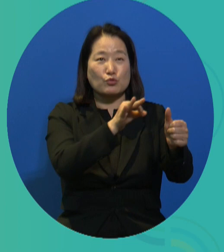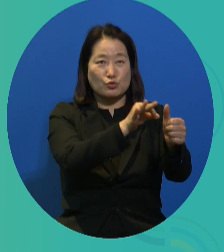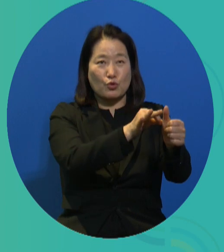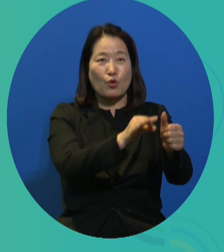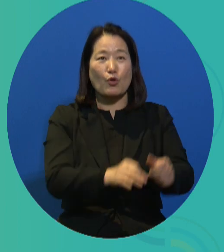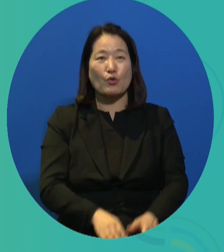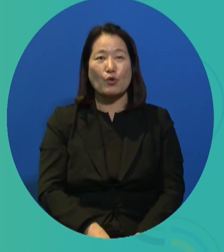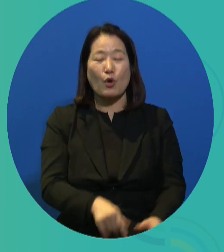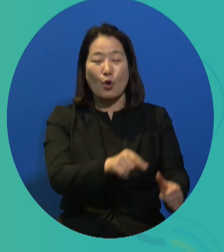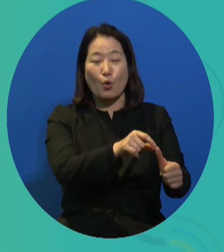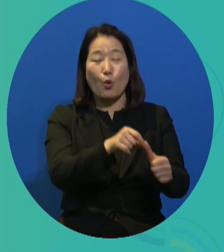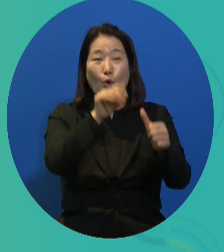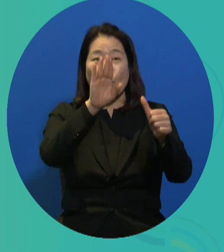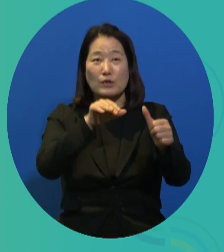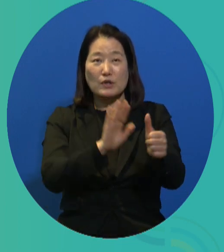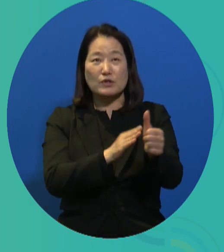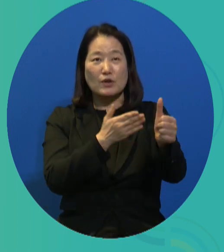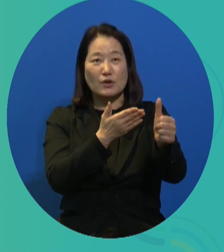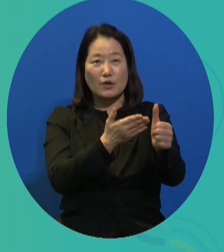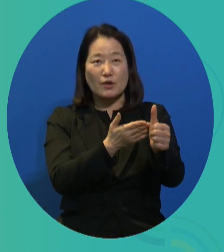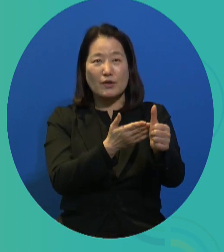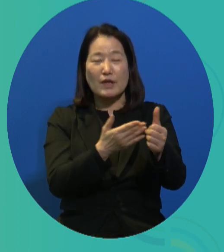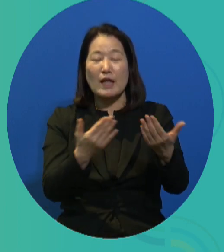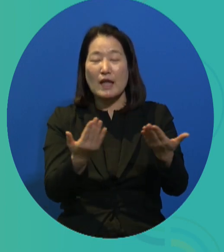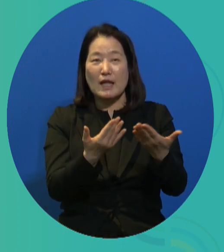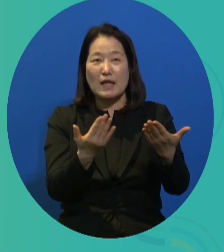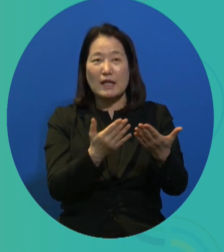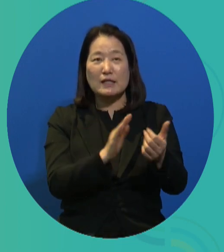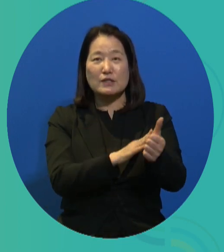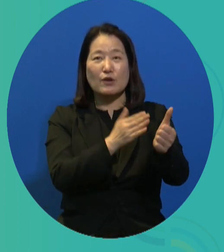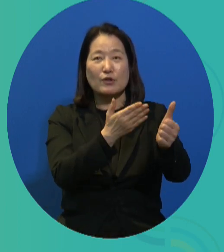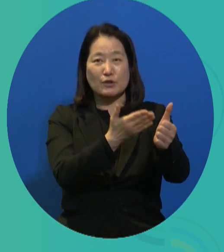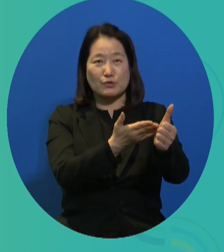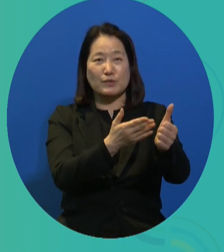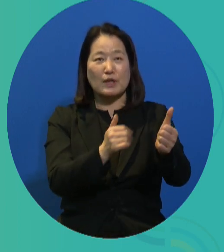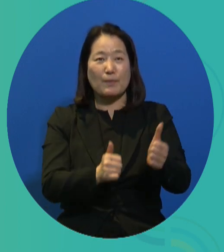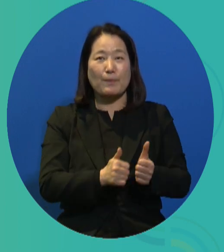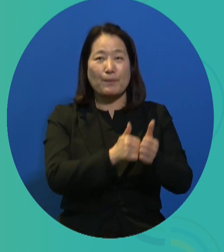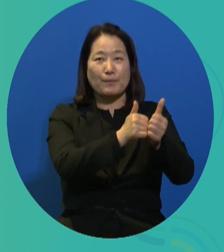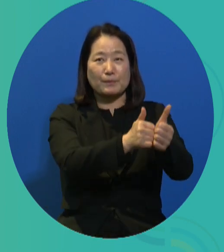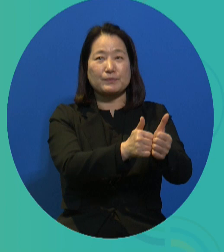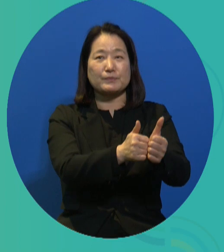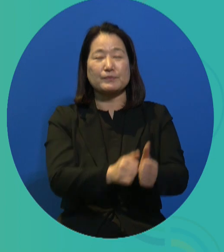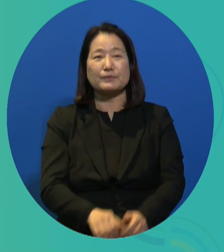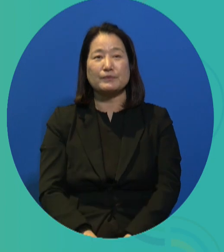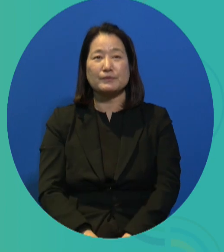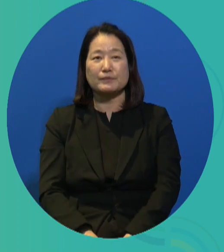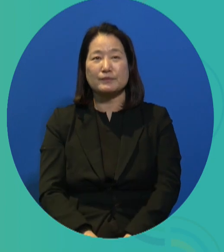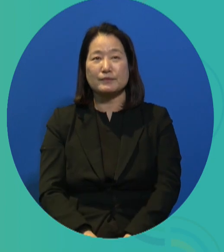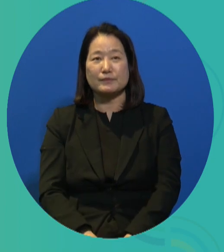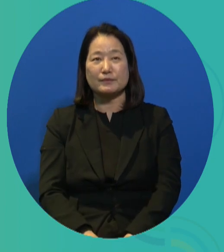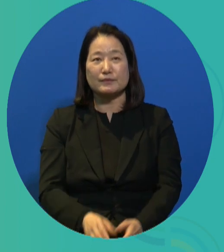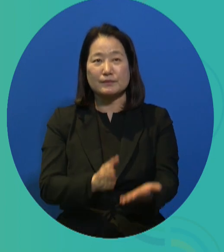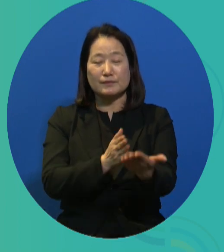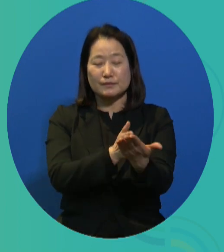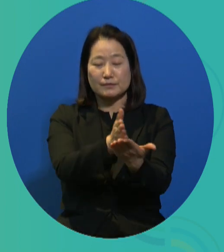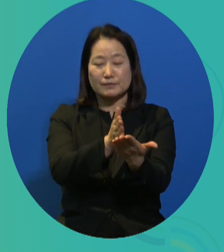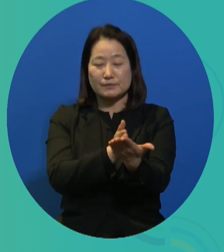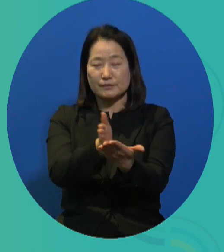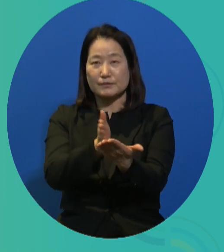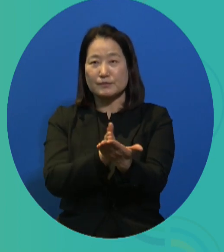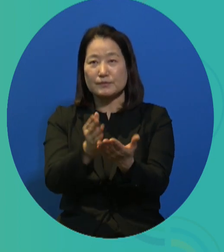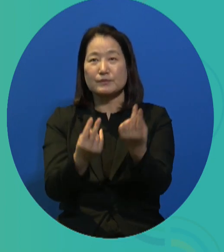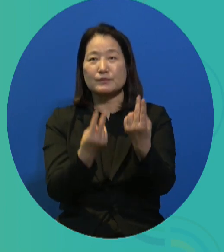the persons with disabilities can be eligible for extra benefits, such as extra income and even retirement